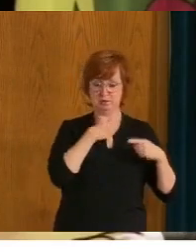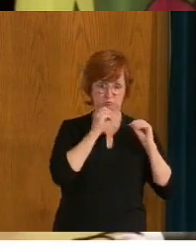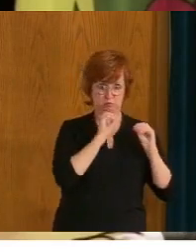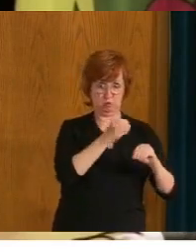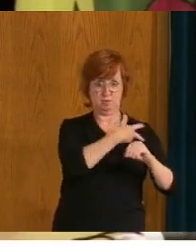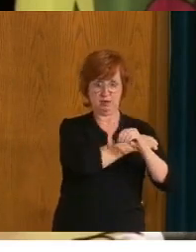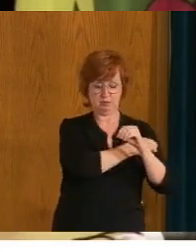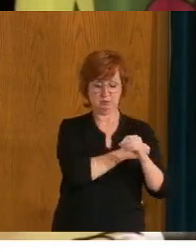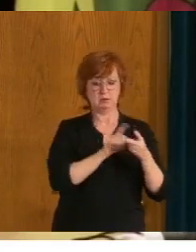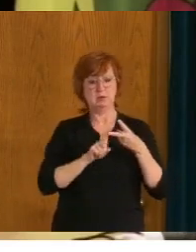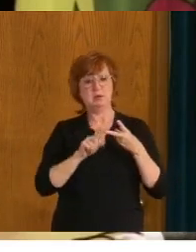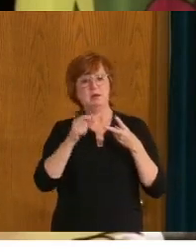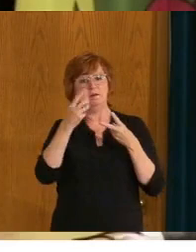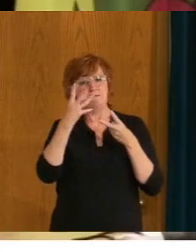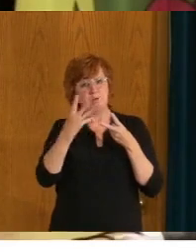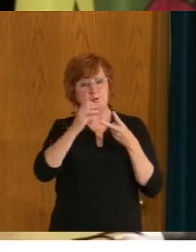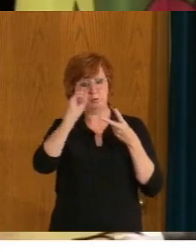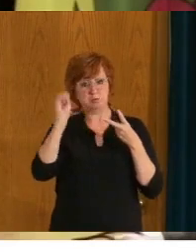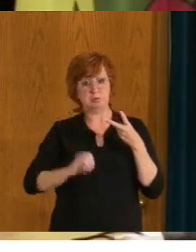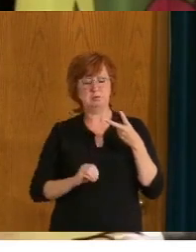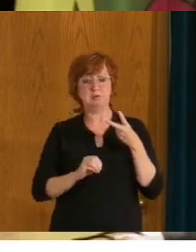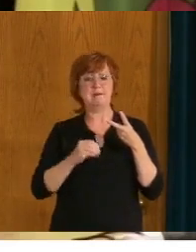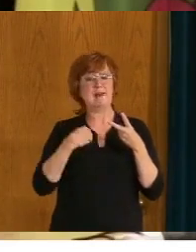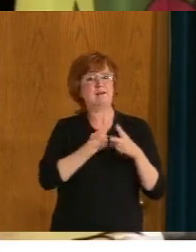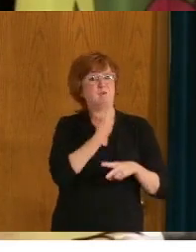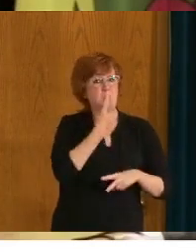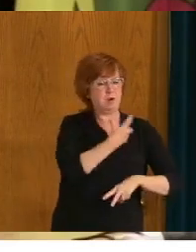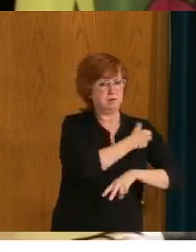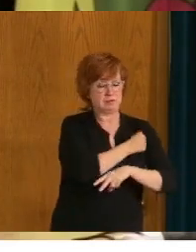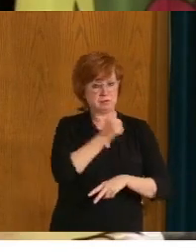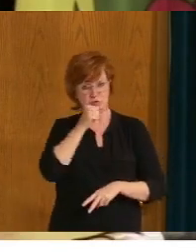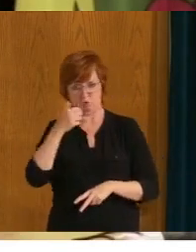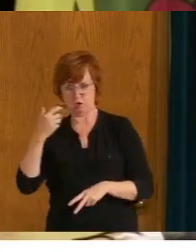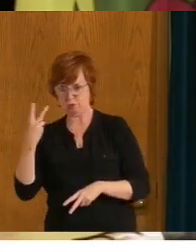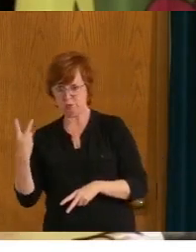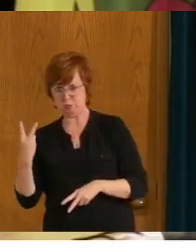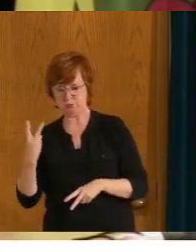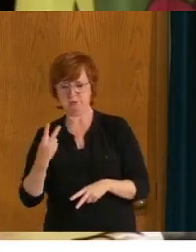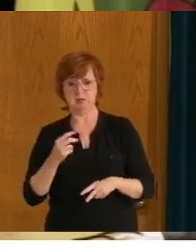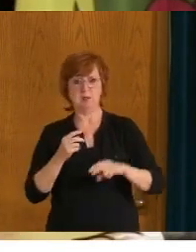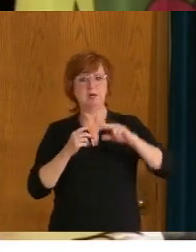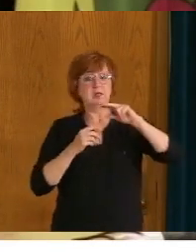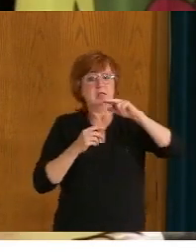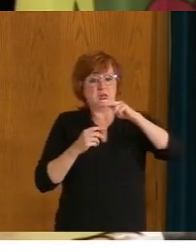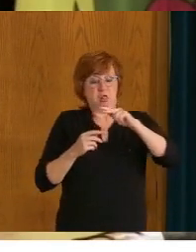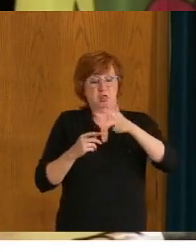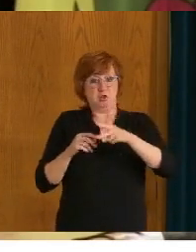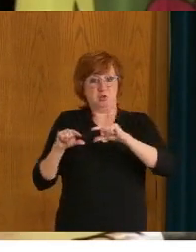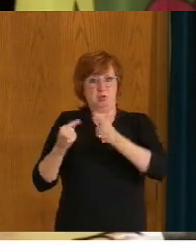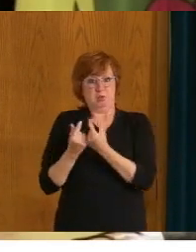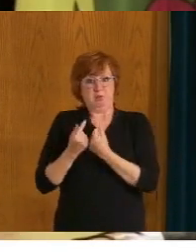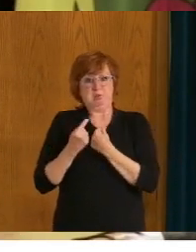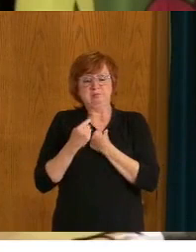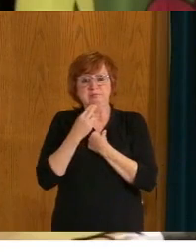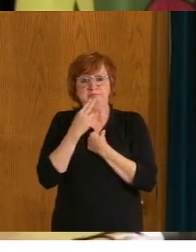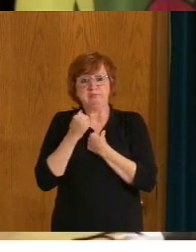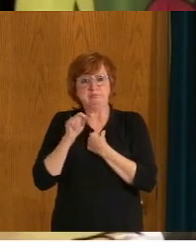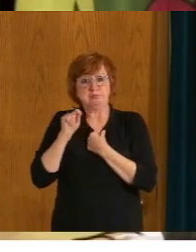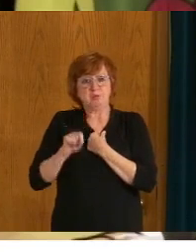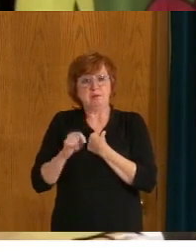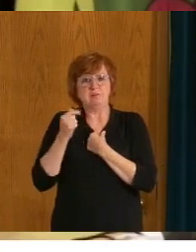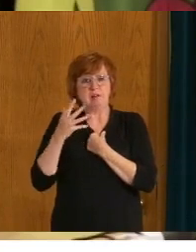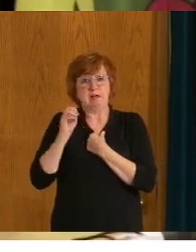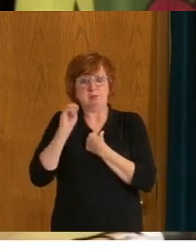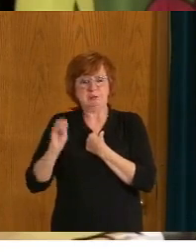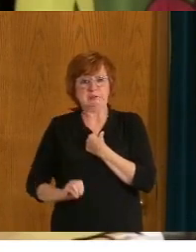people, and about half of 1% were from fully vaccinated people. So vaccines are working. Vaccines